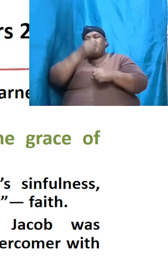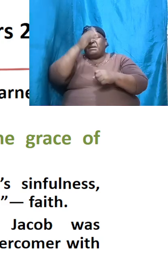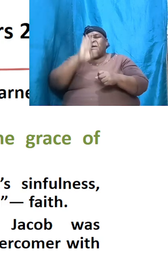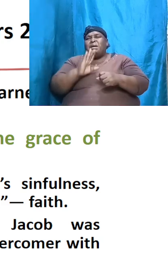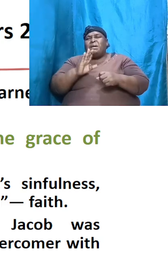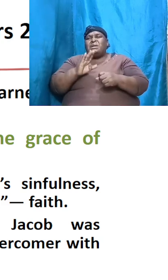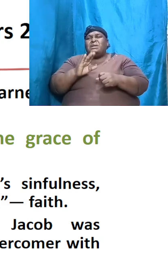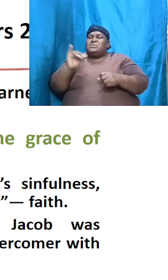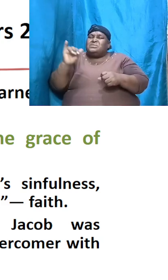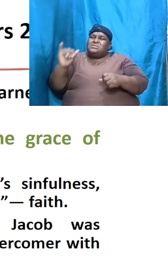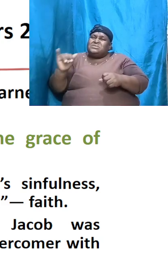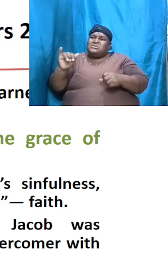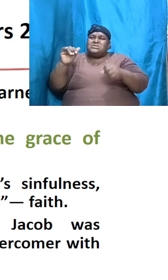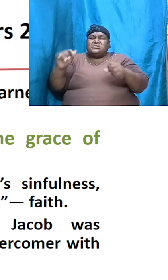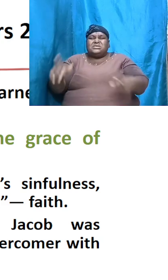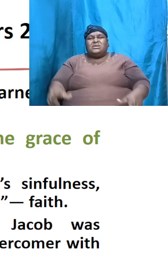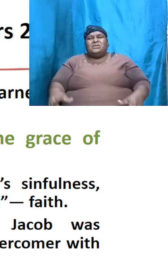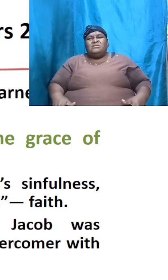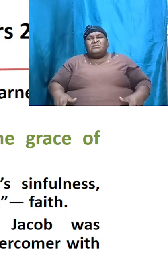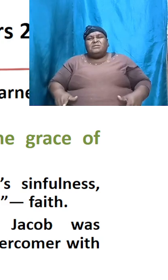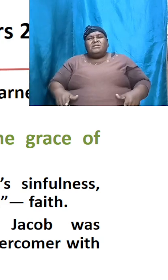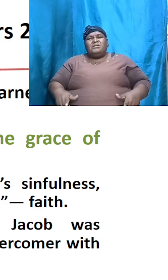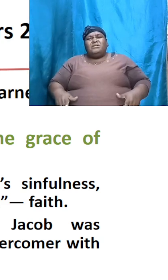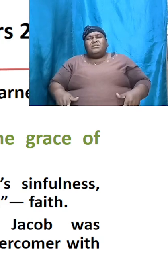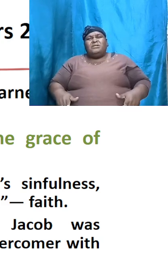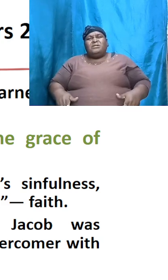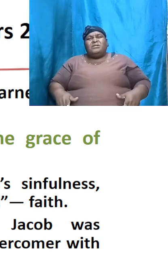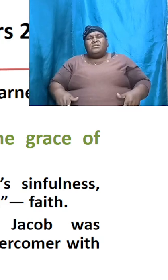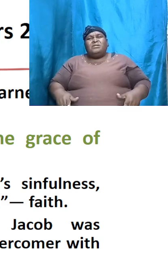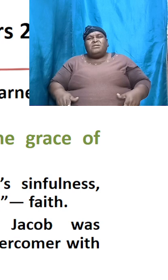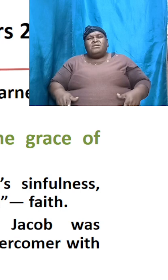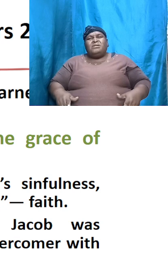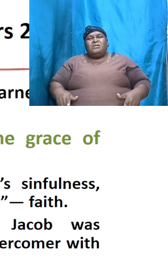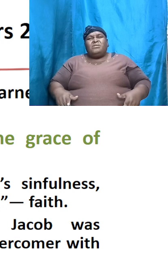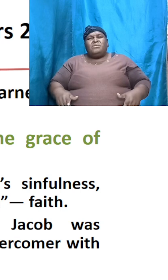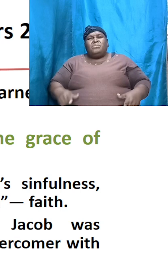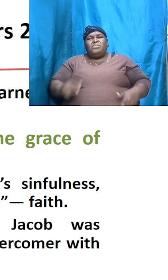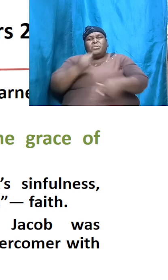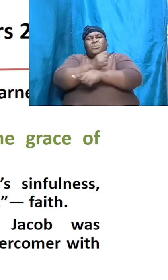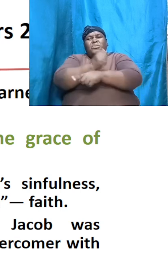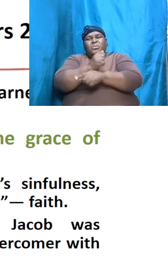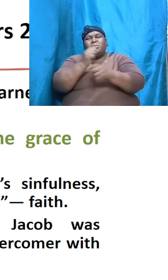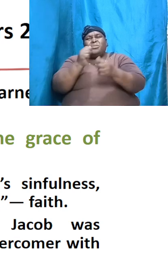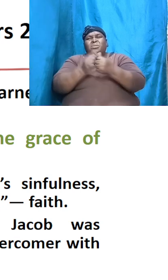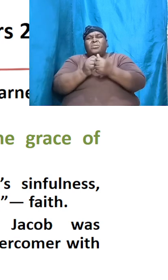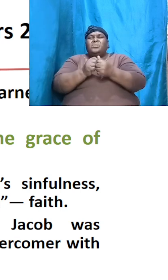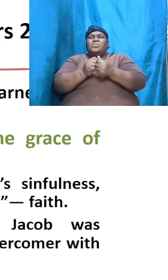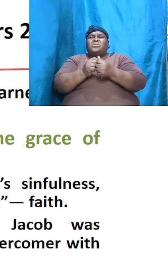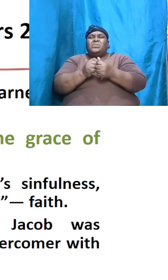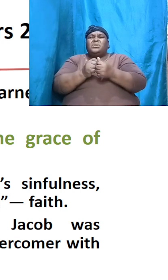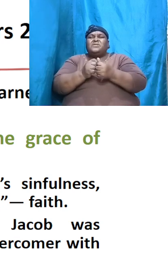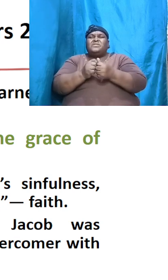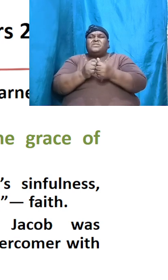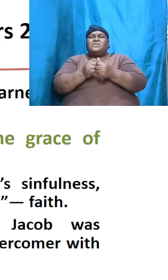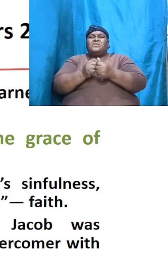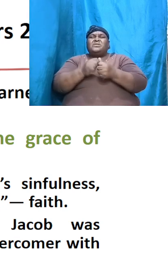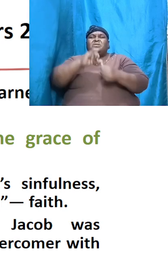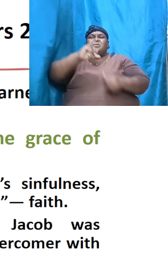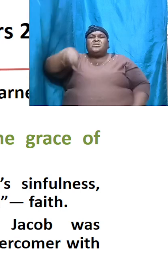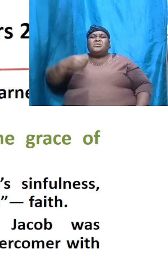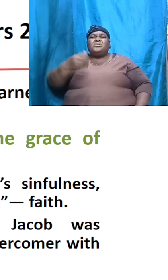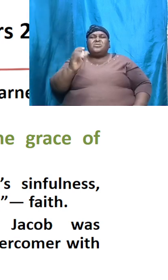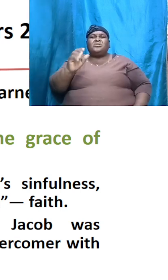still walk with this man he God walked with Jacob about I think when we do the maths